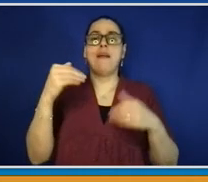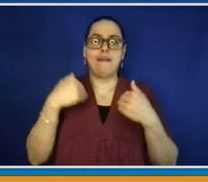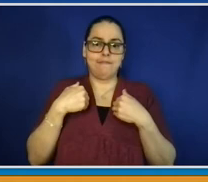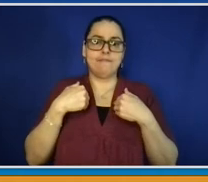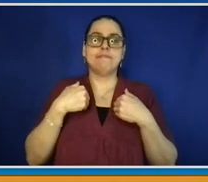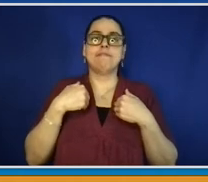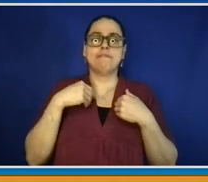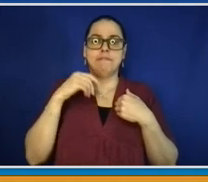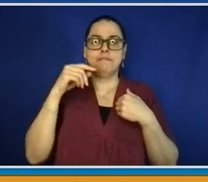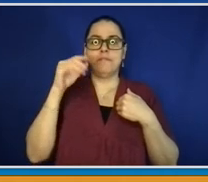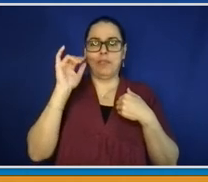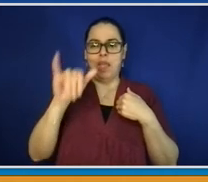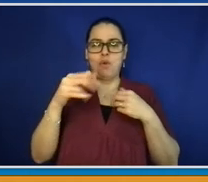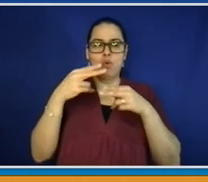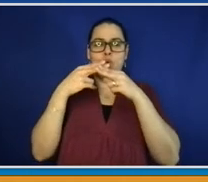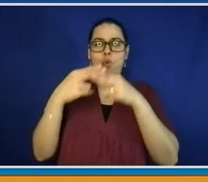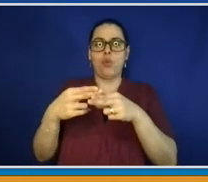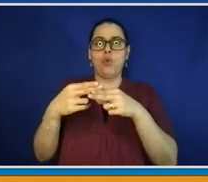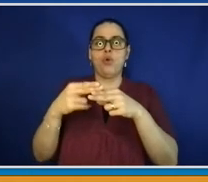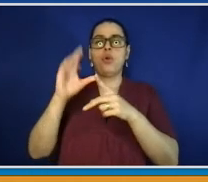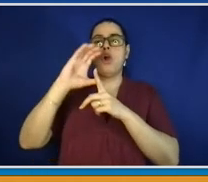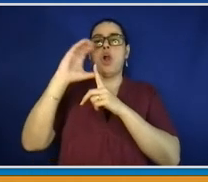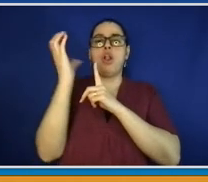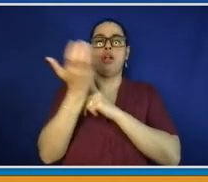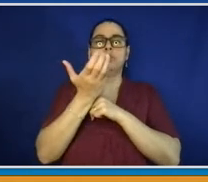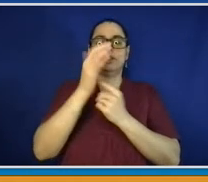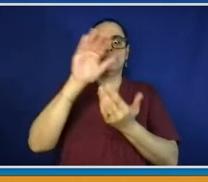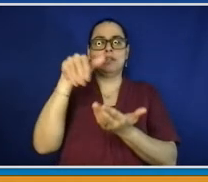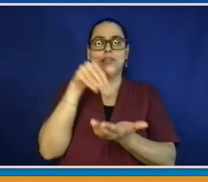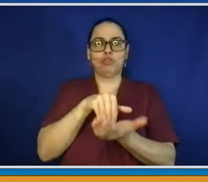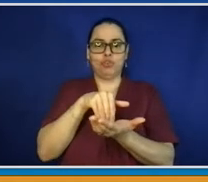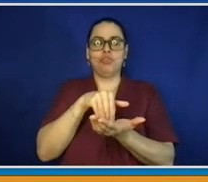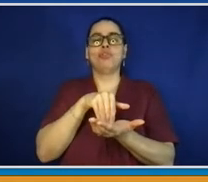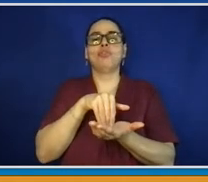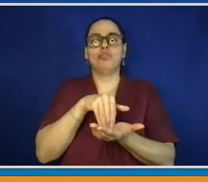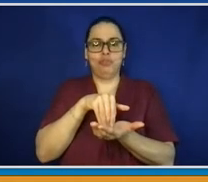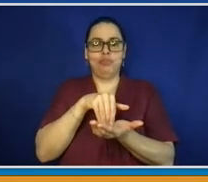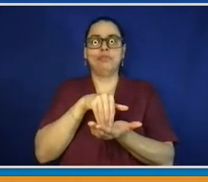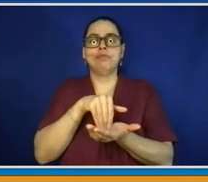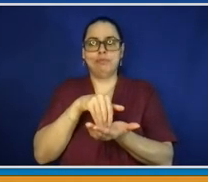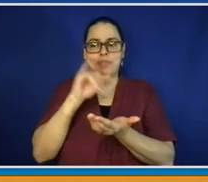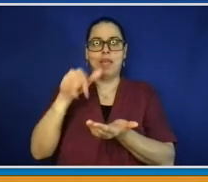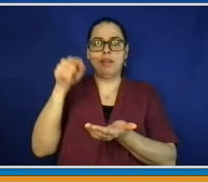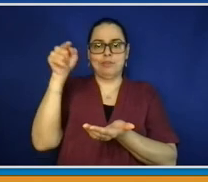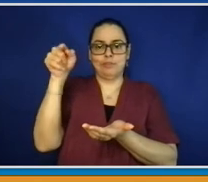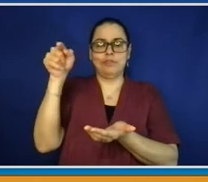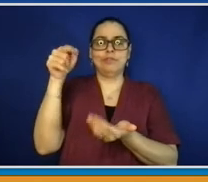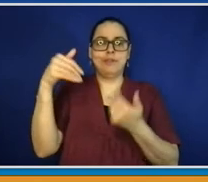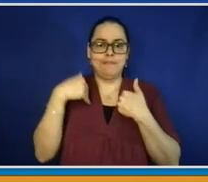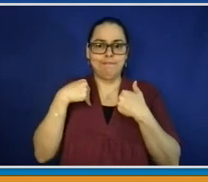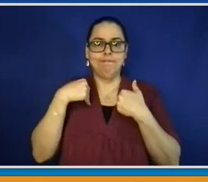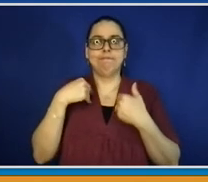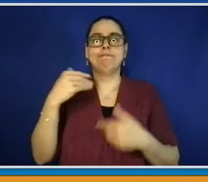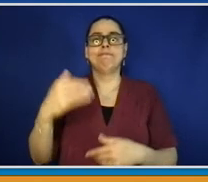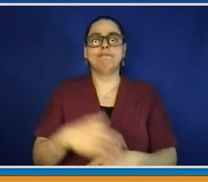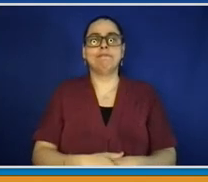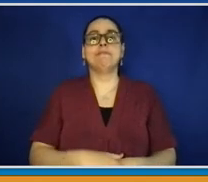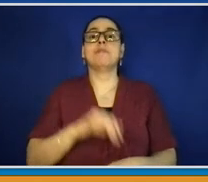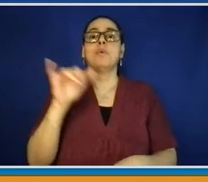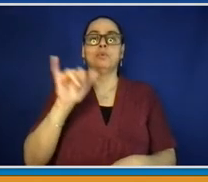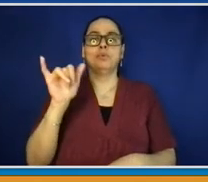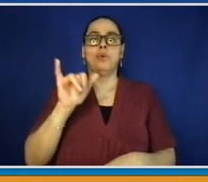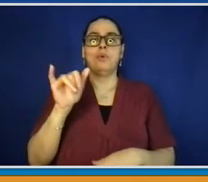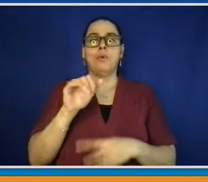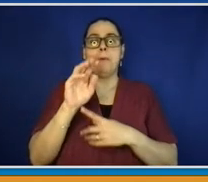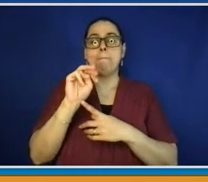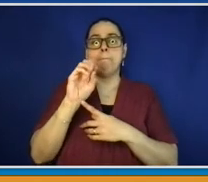Cultural Center right in downtown on Commerce Street in Yorktown. There are two locations in the city of Mount Vernon. On the south side at the